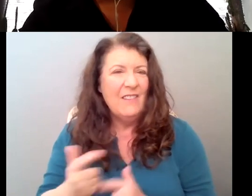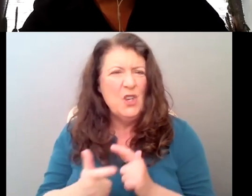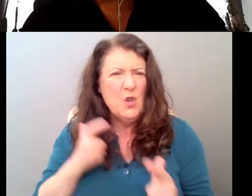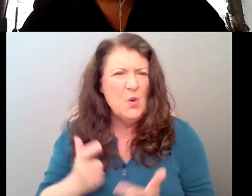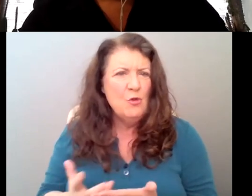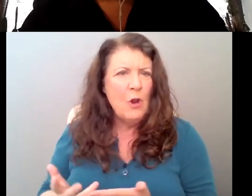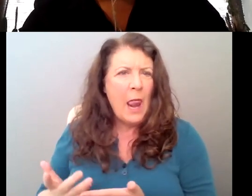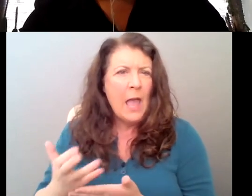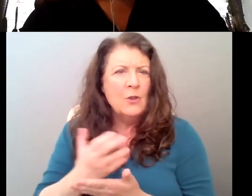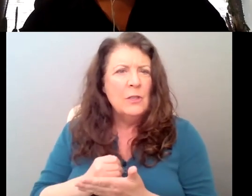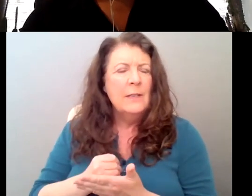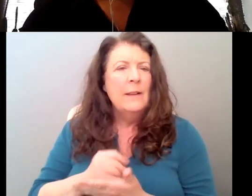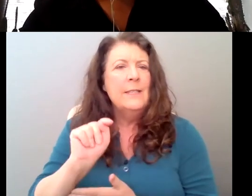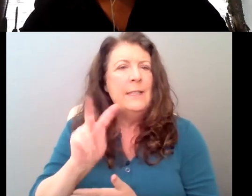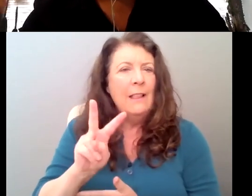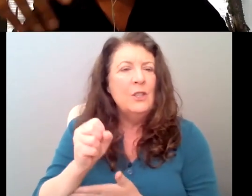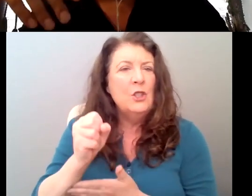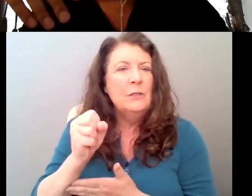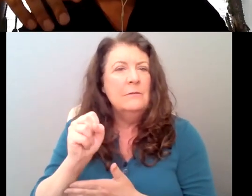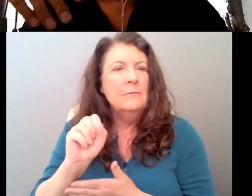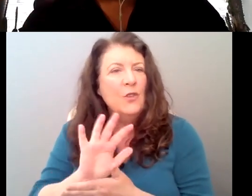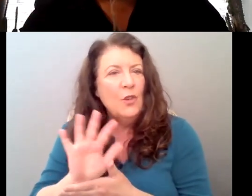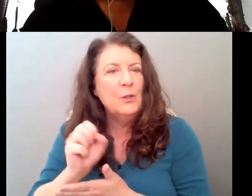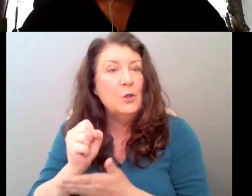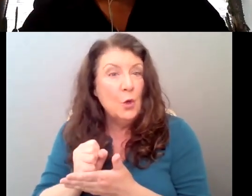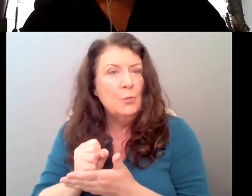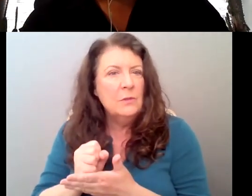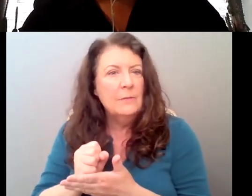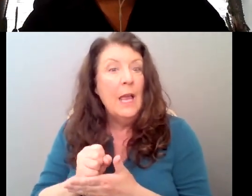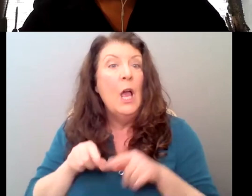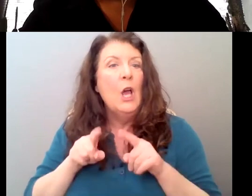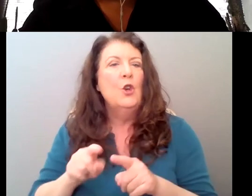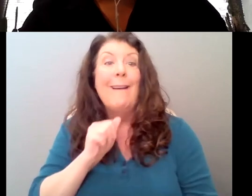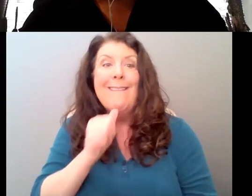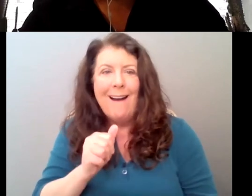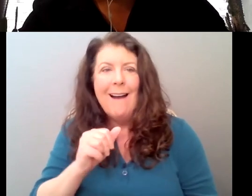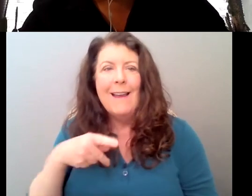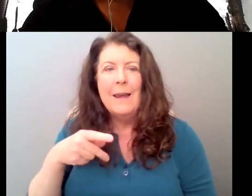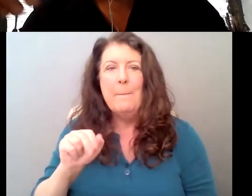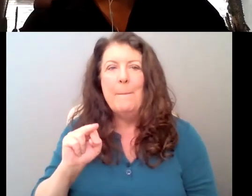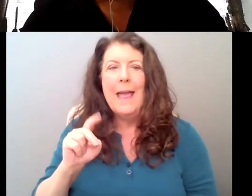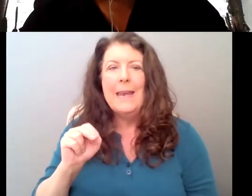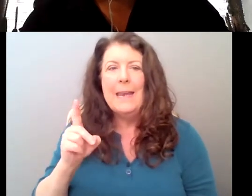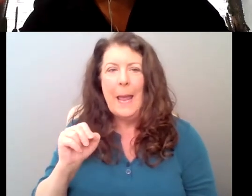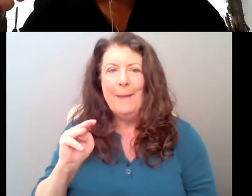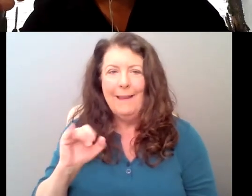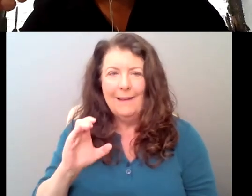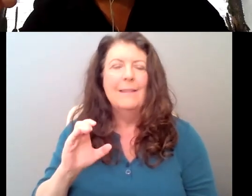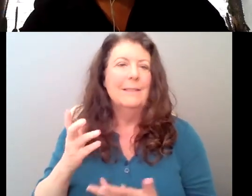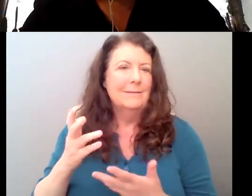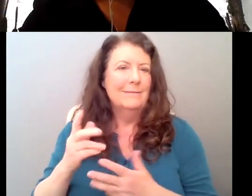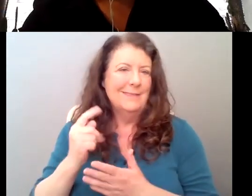produced materials, and during non-pandemic times, we do provide access to scripts in person in the WGA